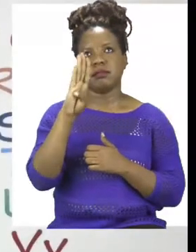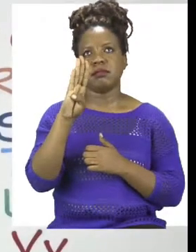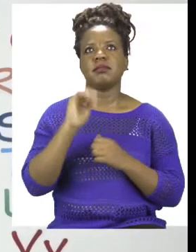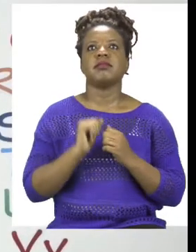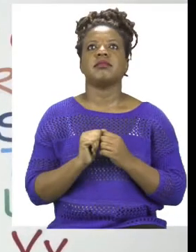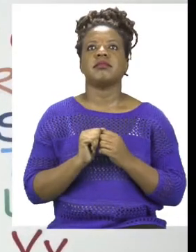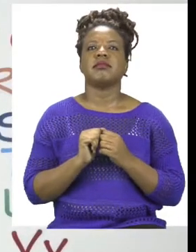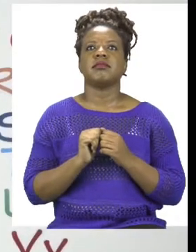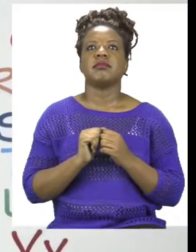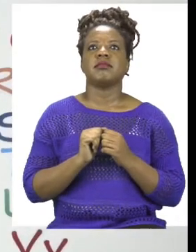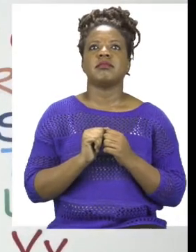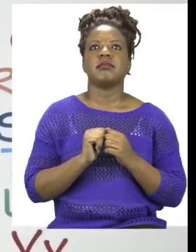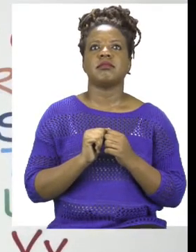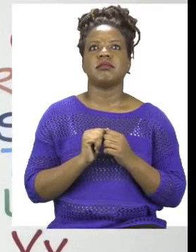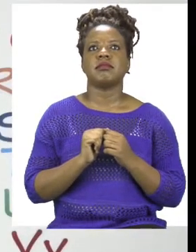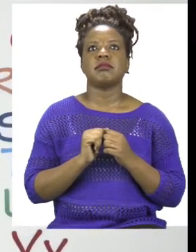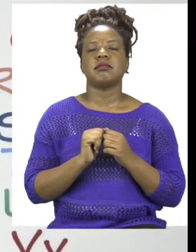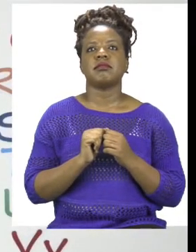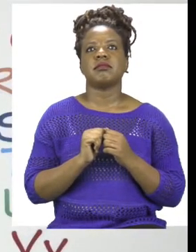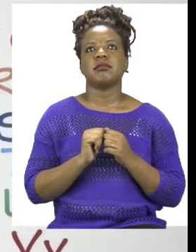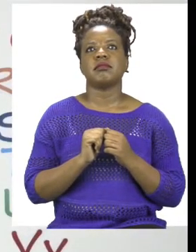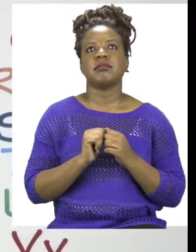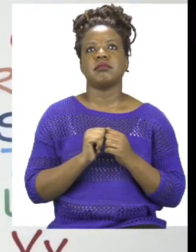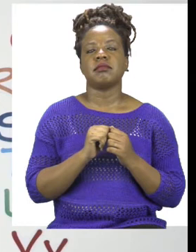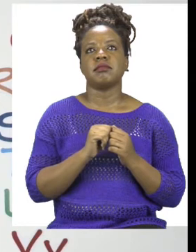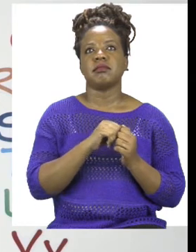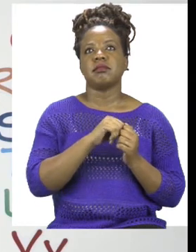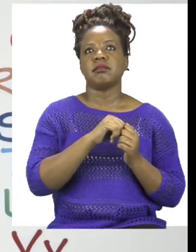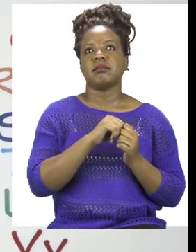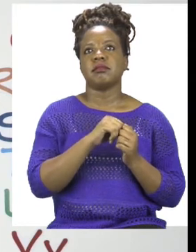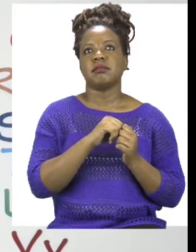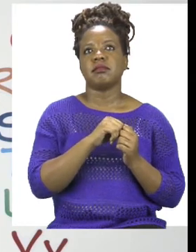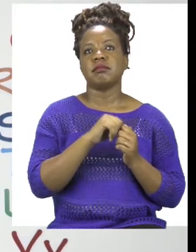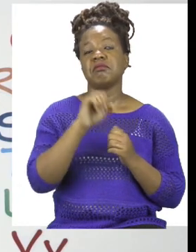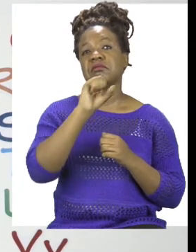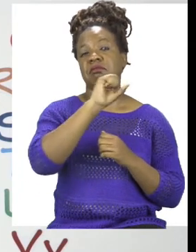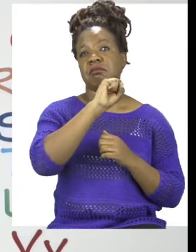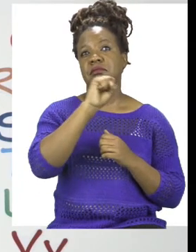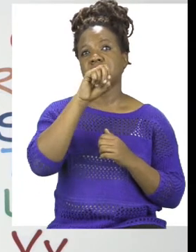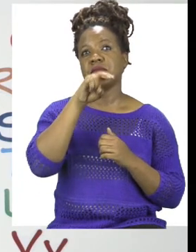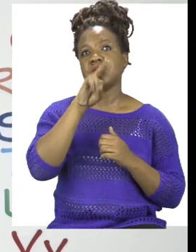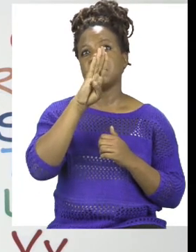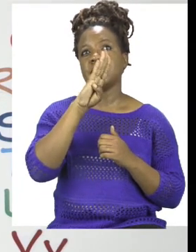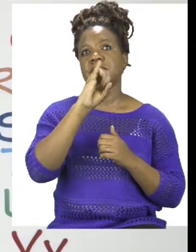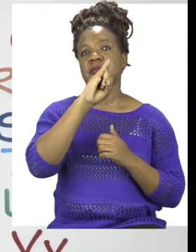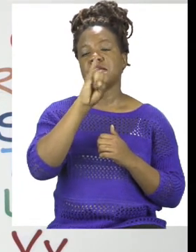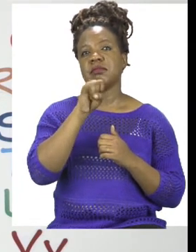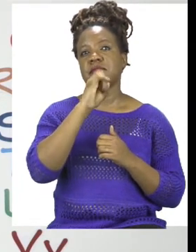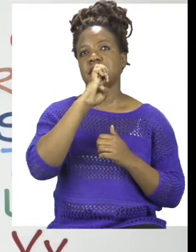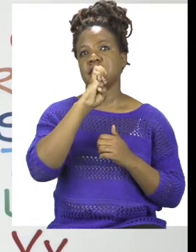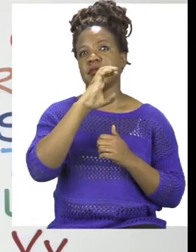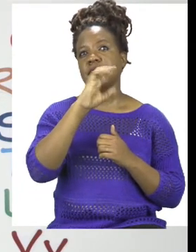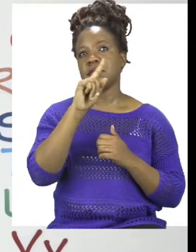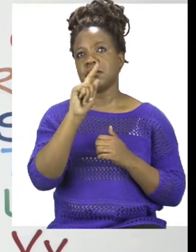Now if we take a look at the board I said that the subject is usually a noun. It can be a